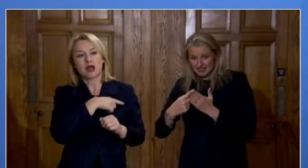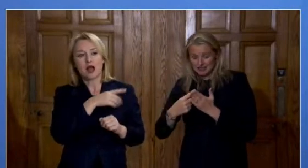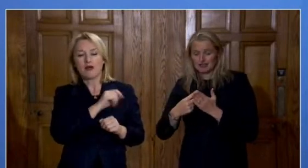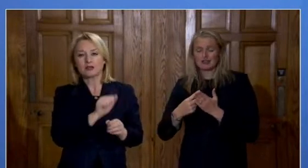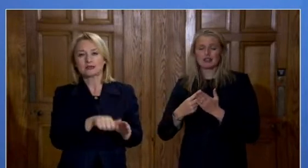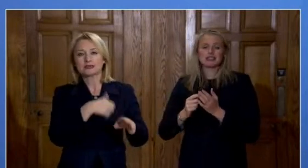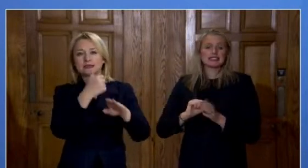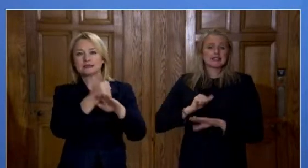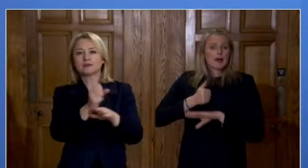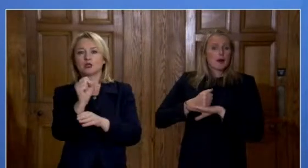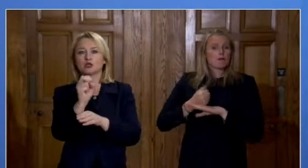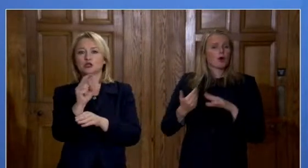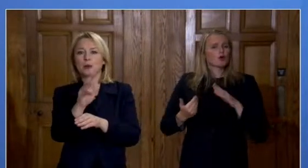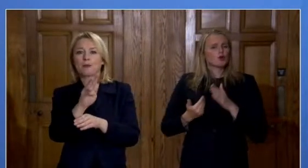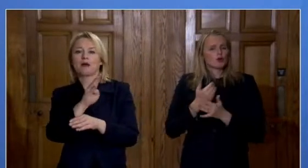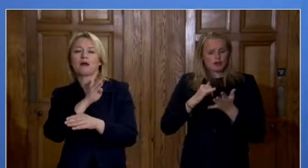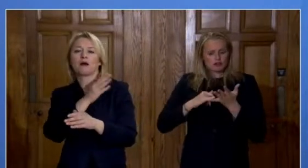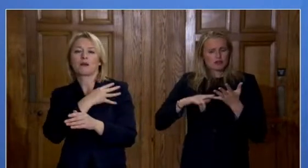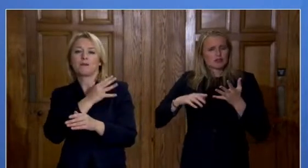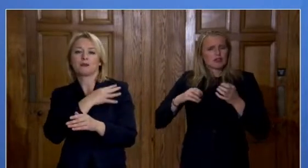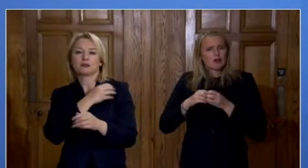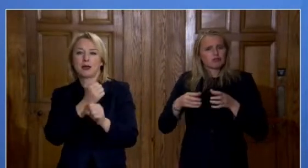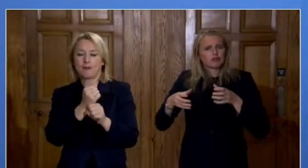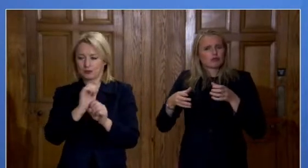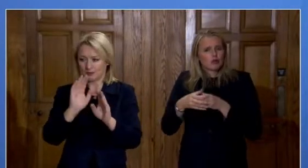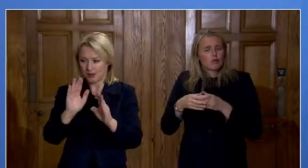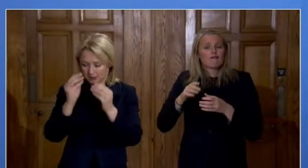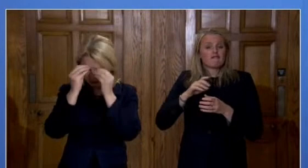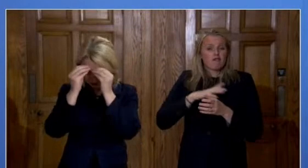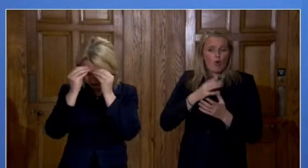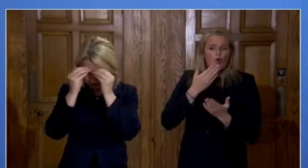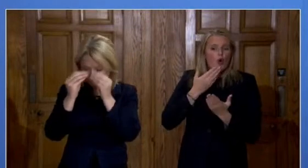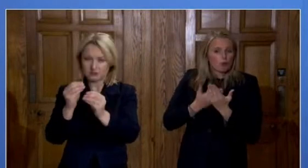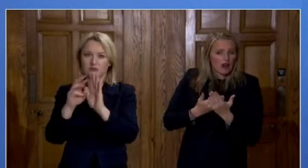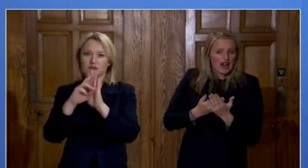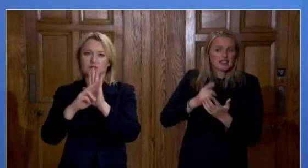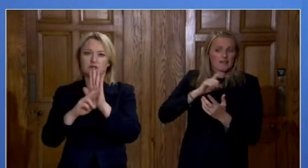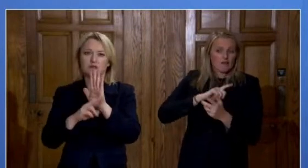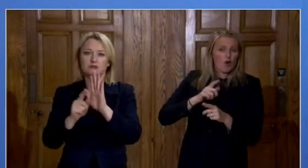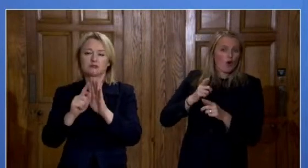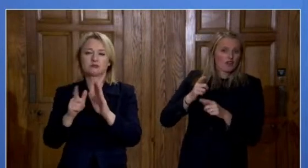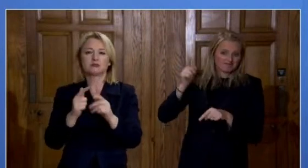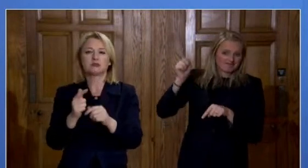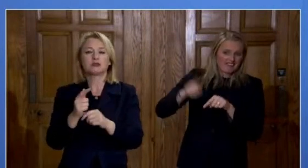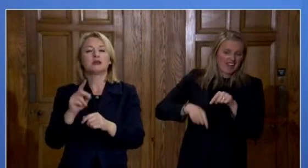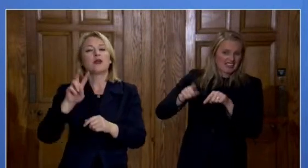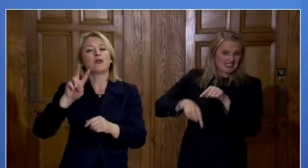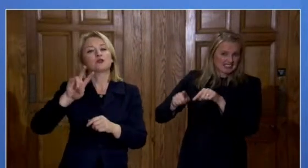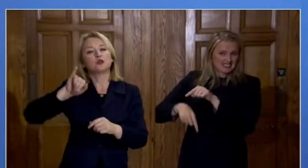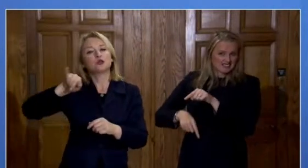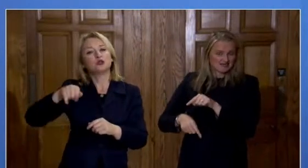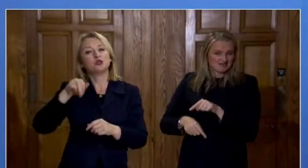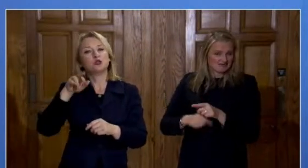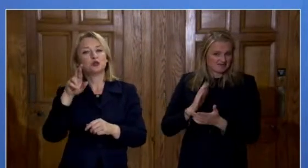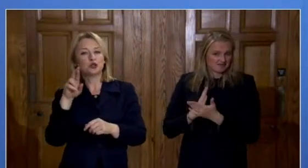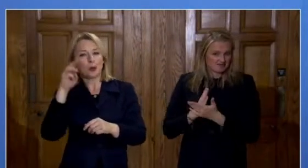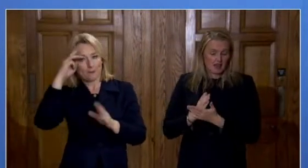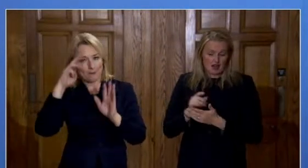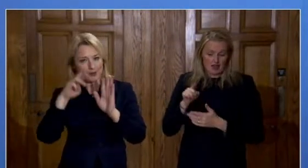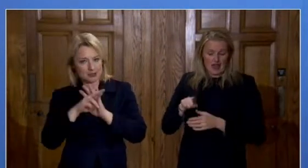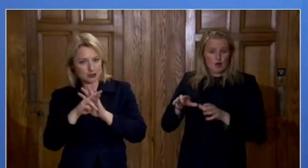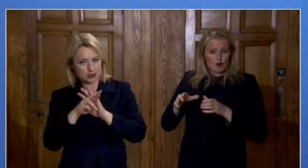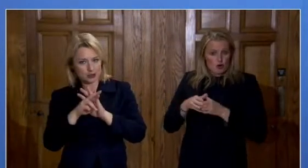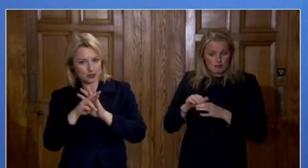of complaint on compliance and enforcement that's been headed headed up currently by the two junior ministers started off working very